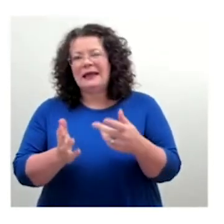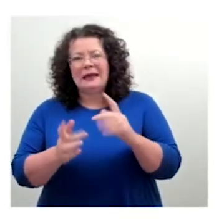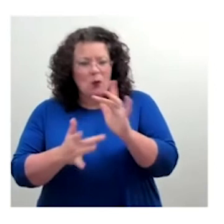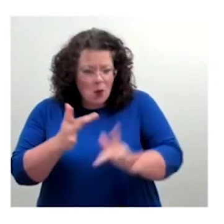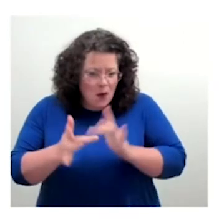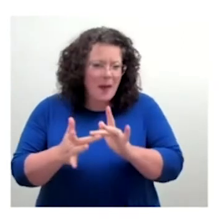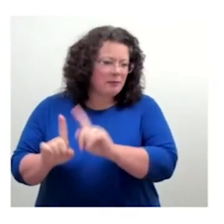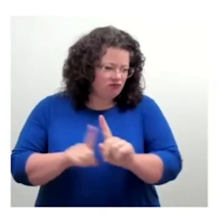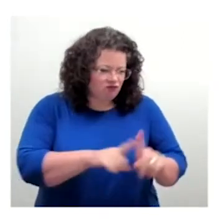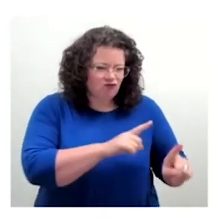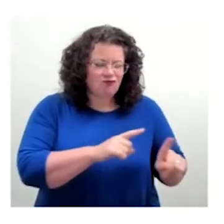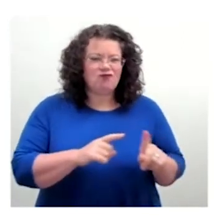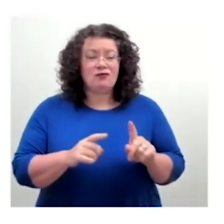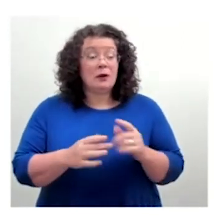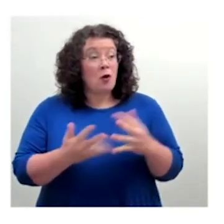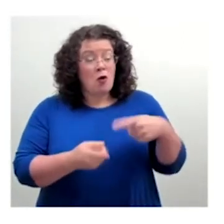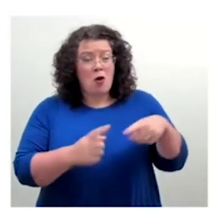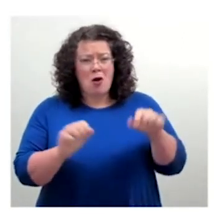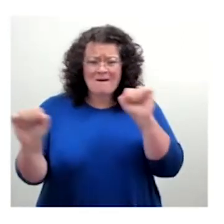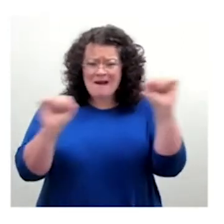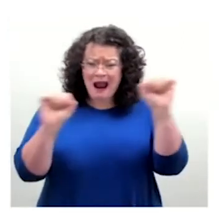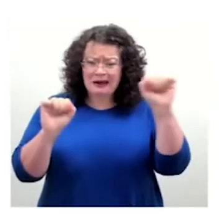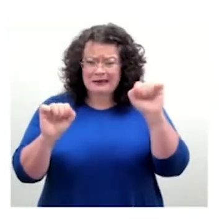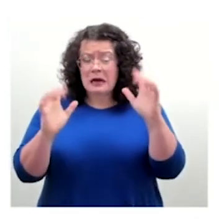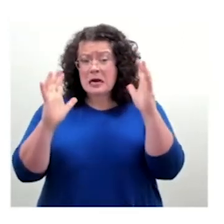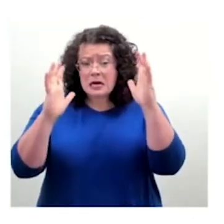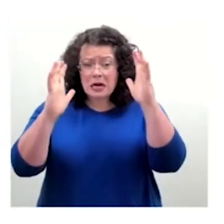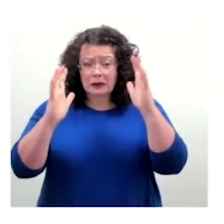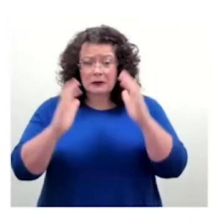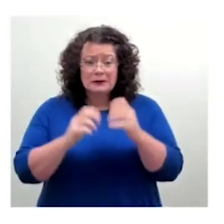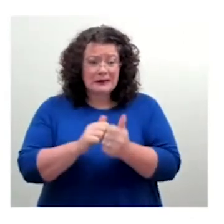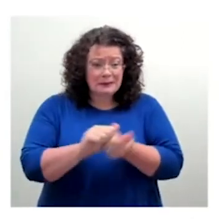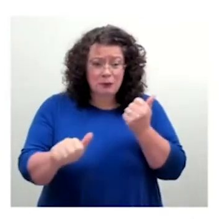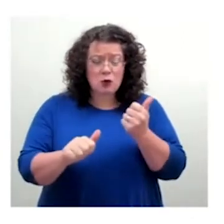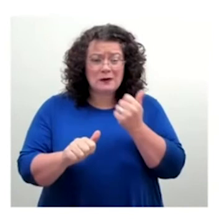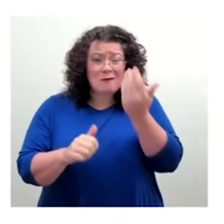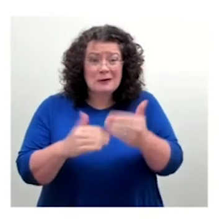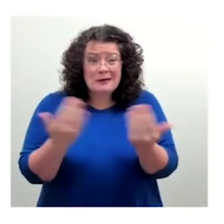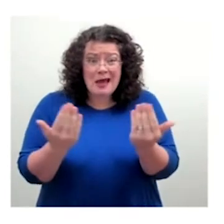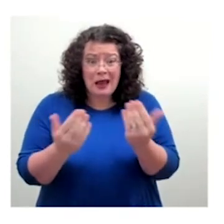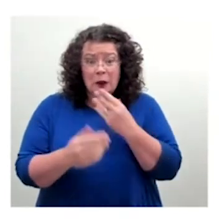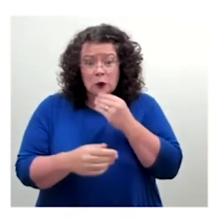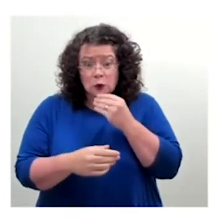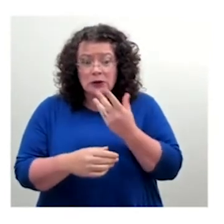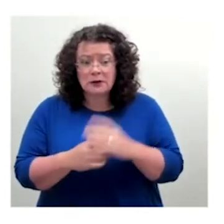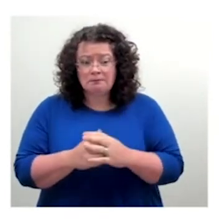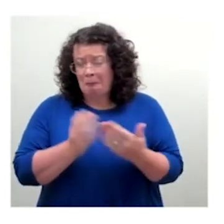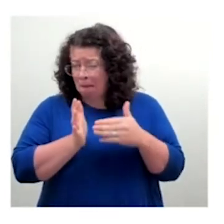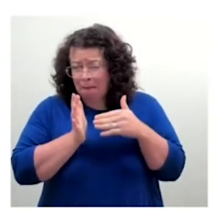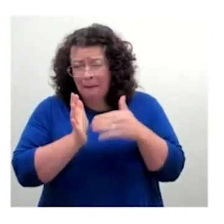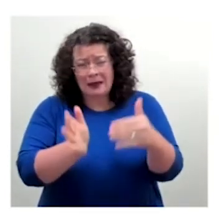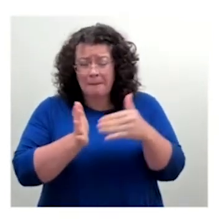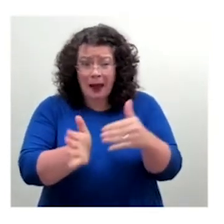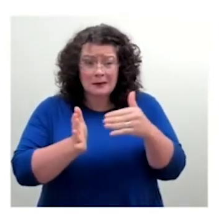And so, but actually, they really liked, you know, when you gathered all the responses together, it was pretty